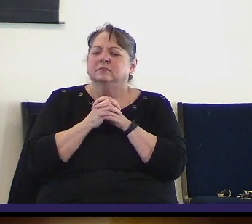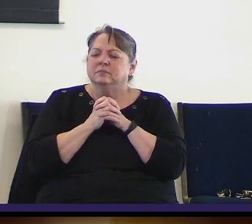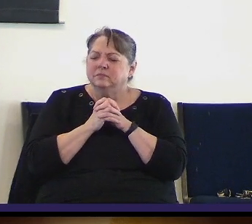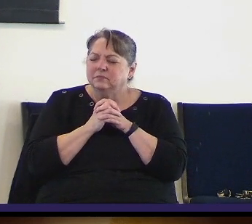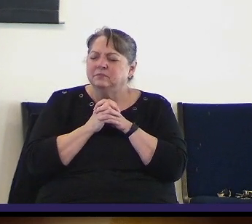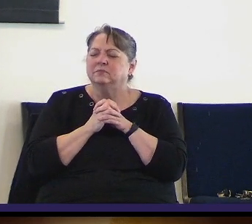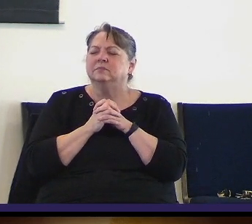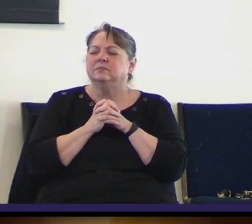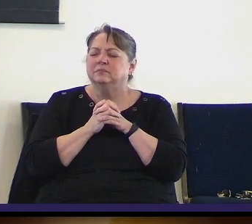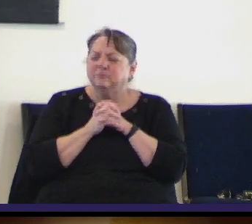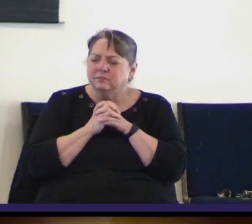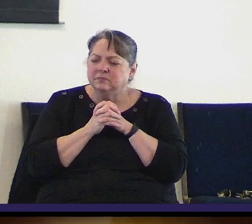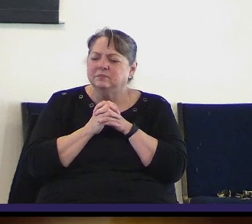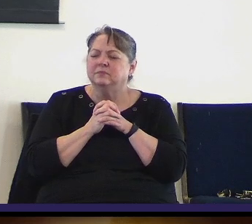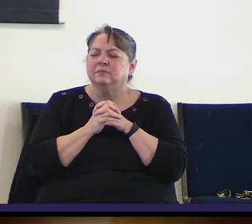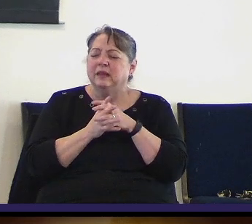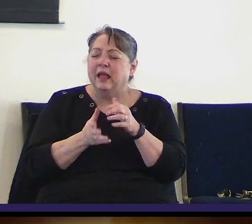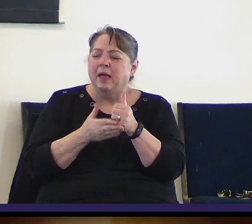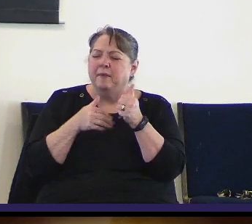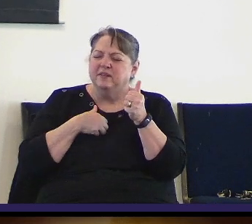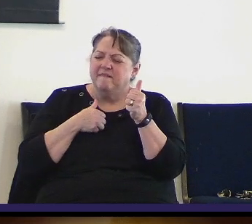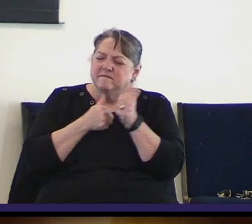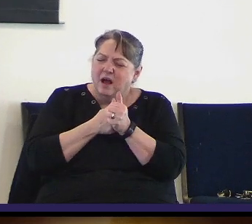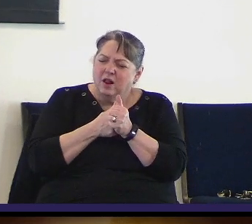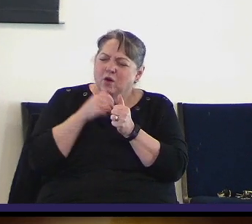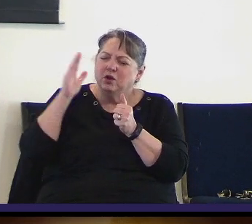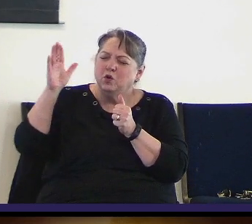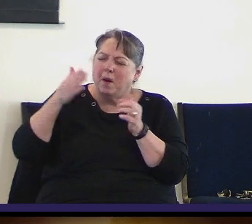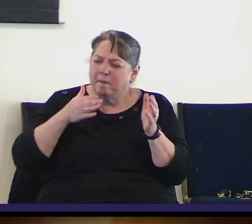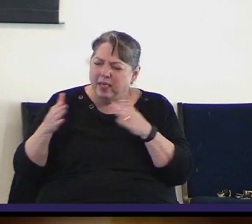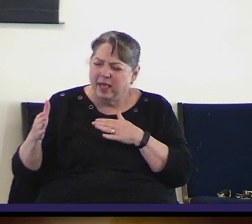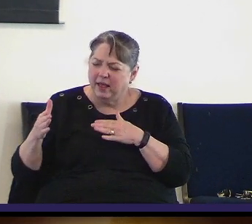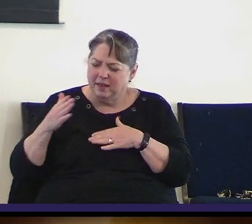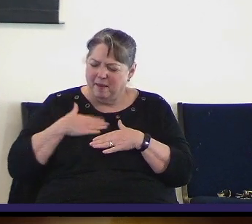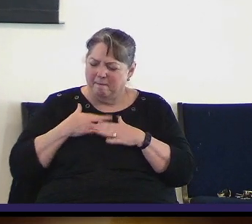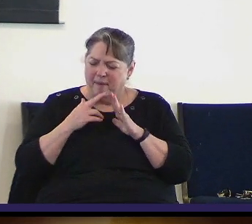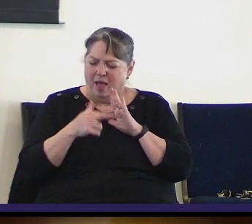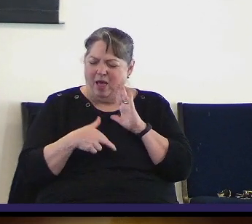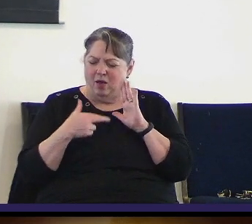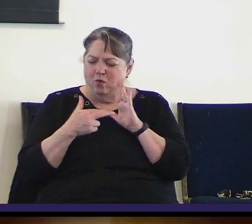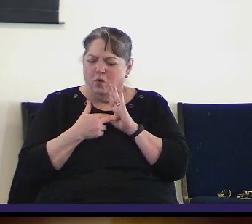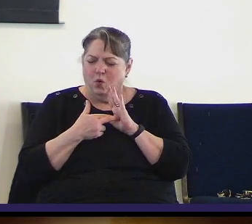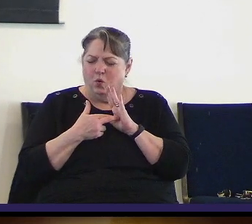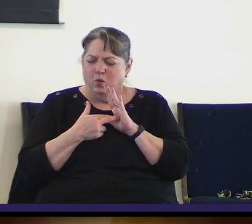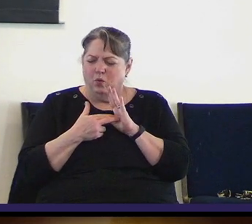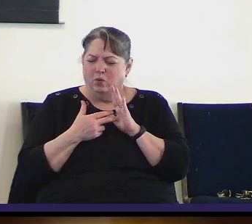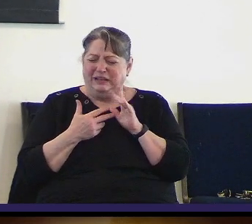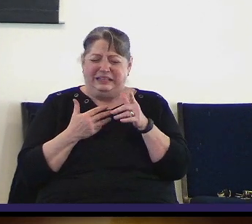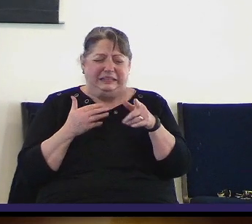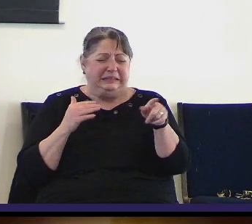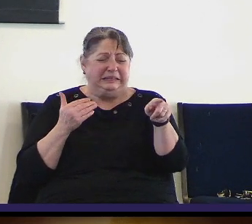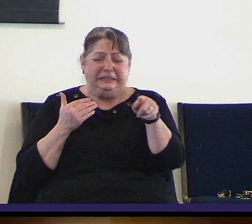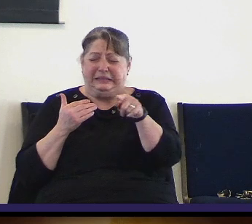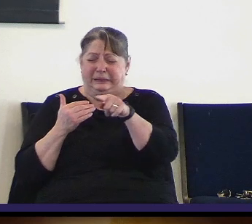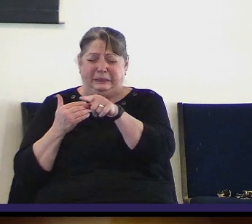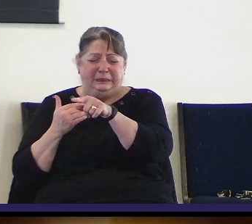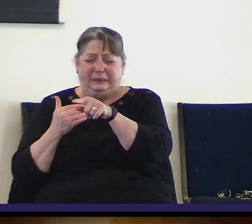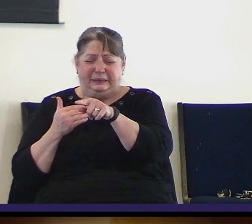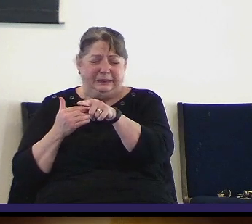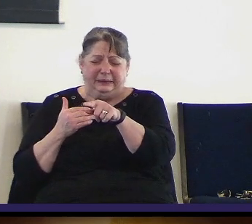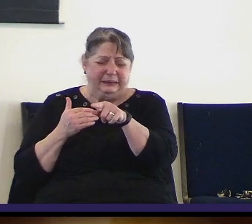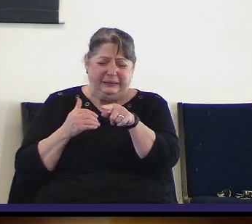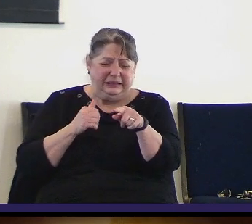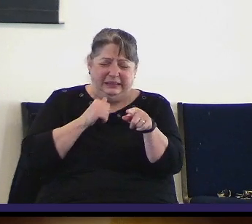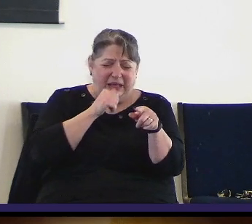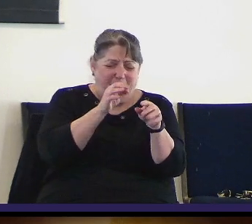play the role you've called us to the least likely person in this church this morning God